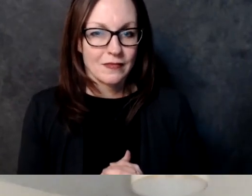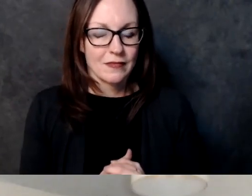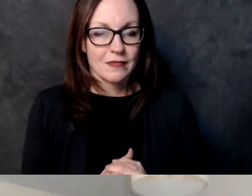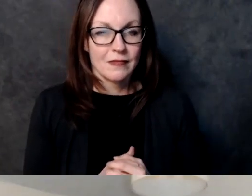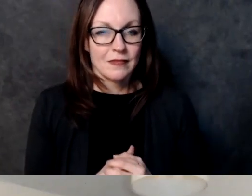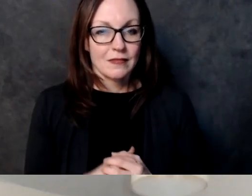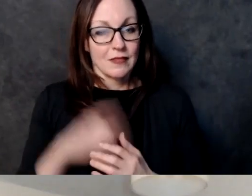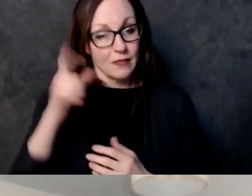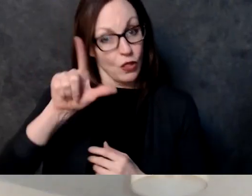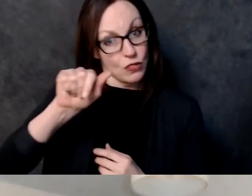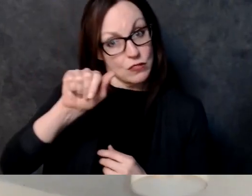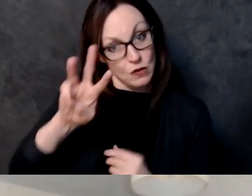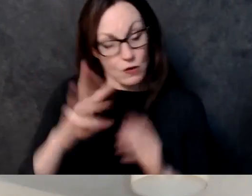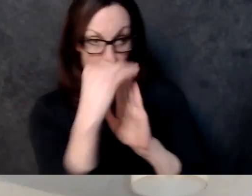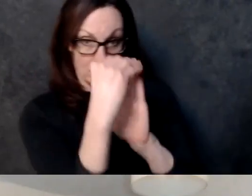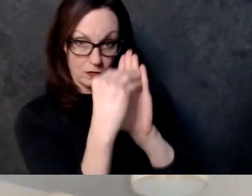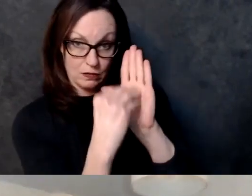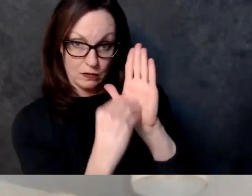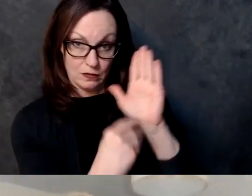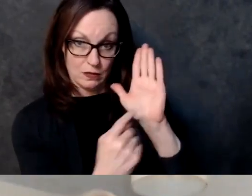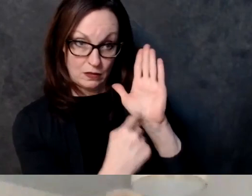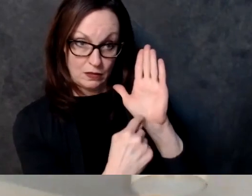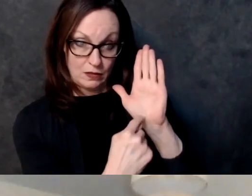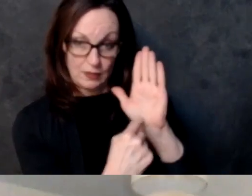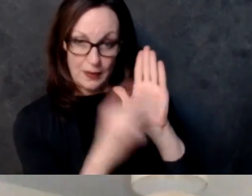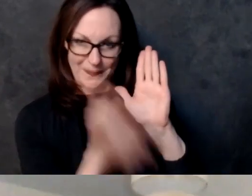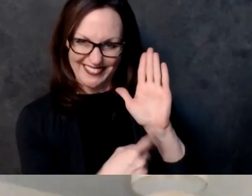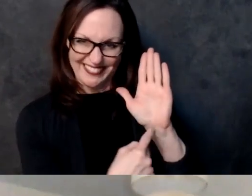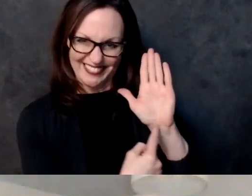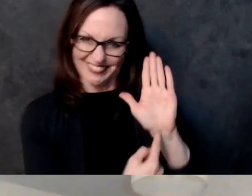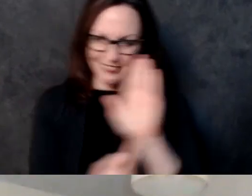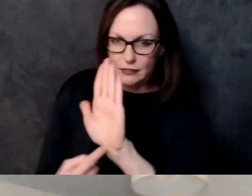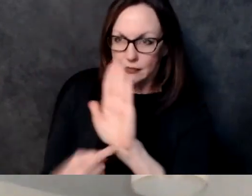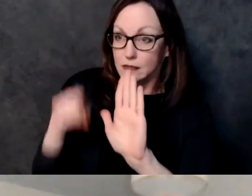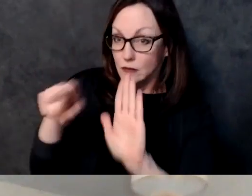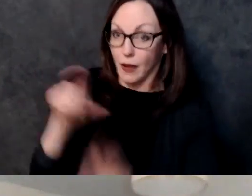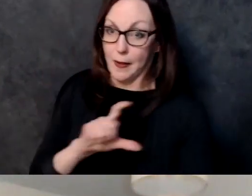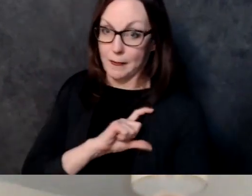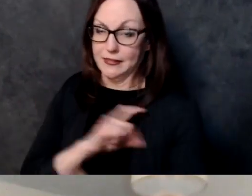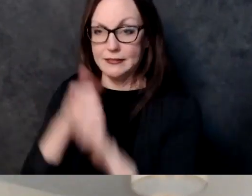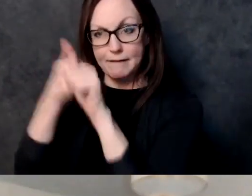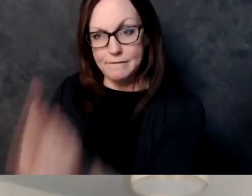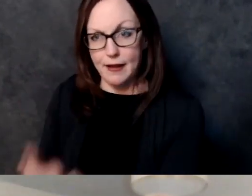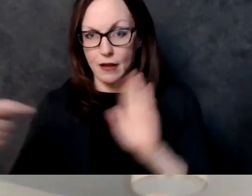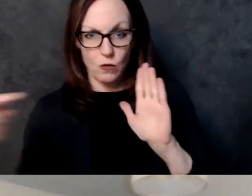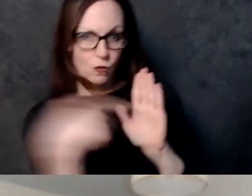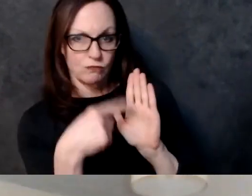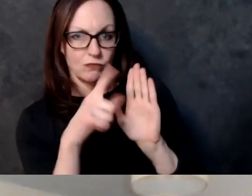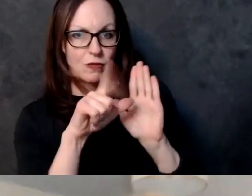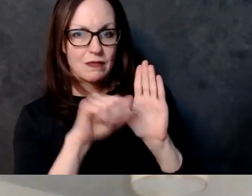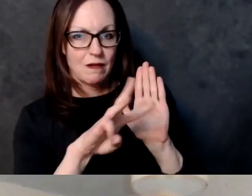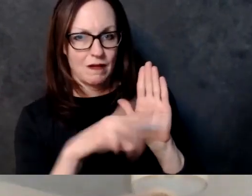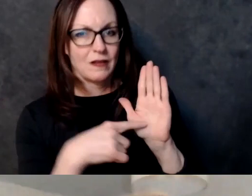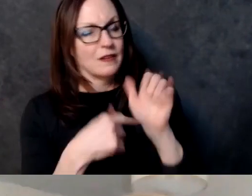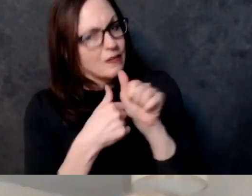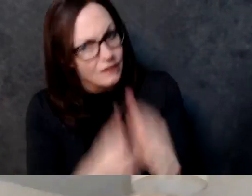i believe very strongly and that is that goes to the nature of what uh policing is and how we're going to change that behavior um